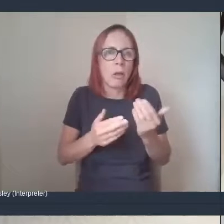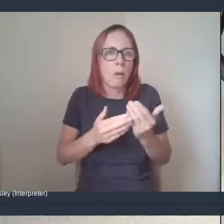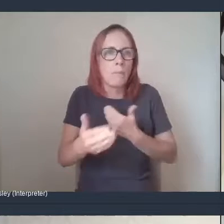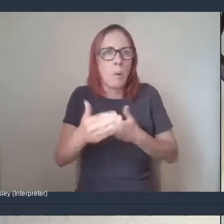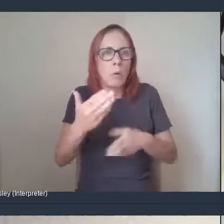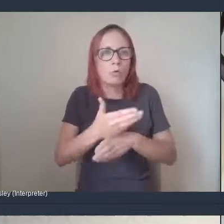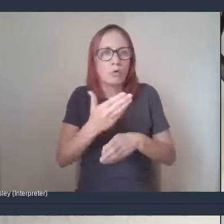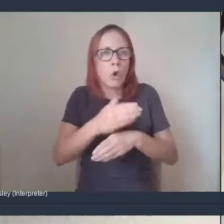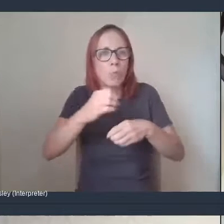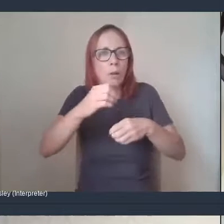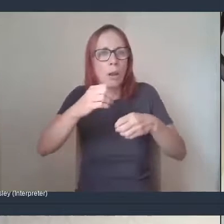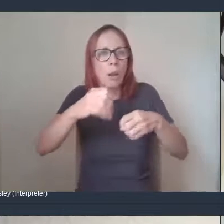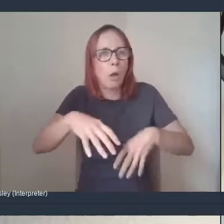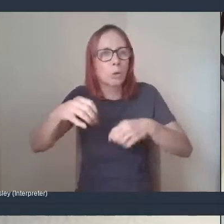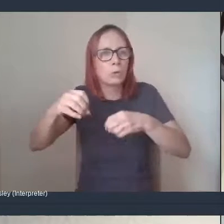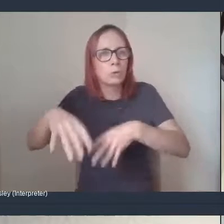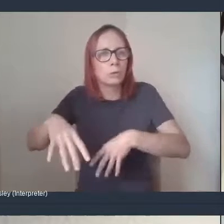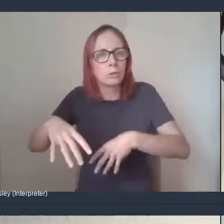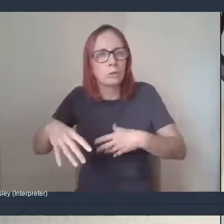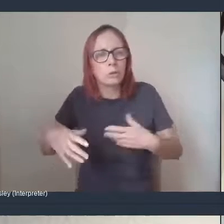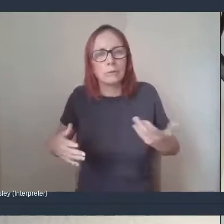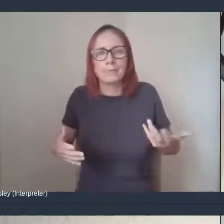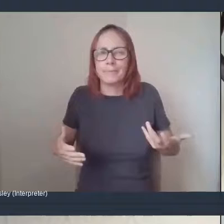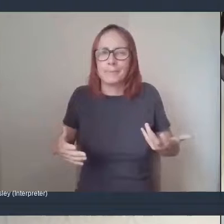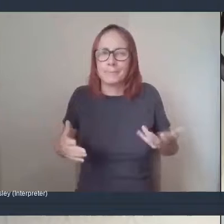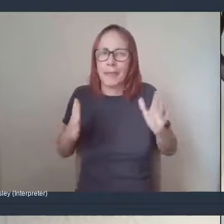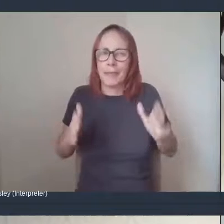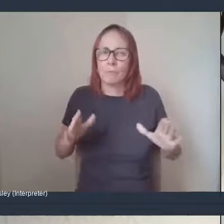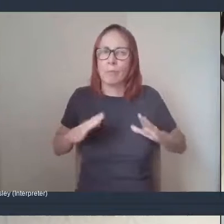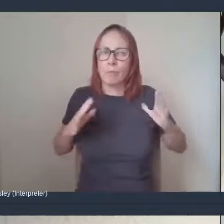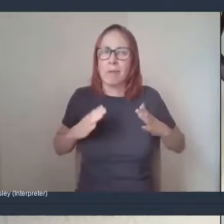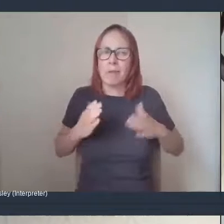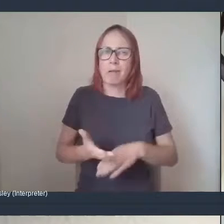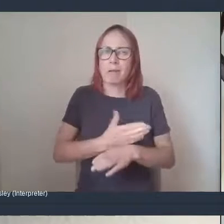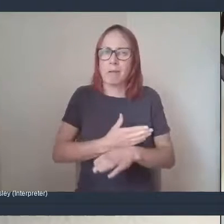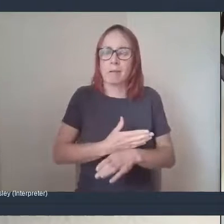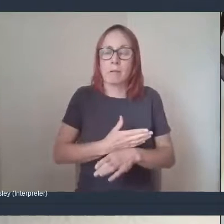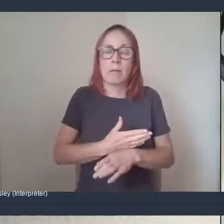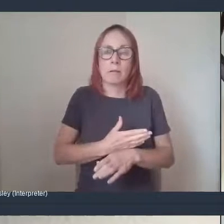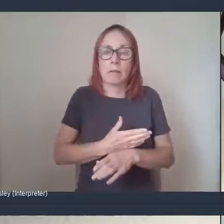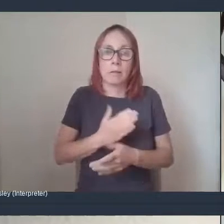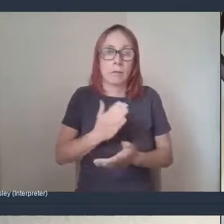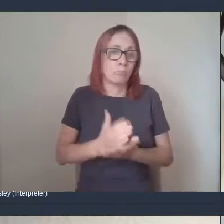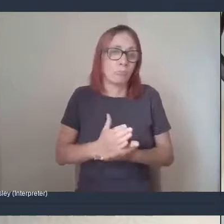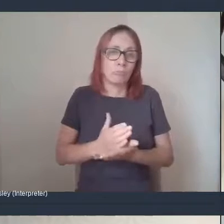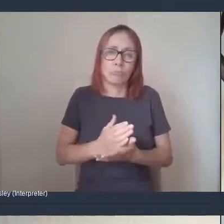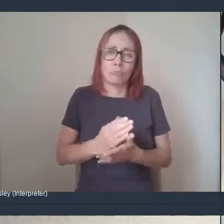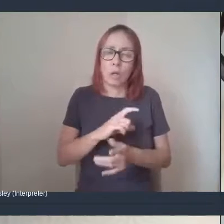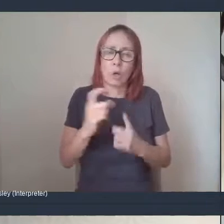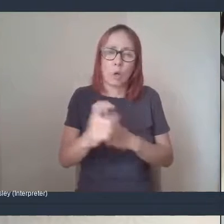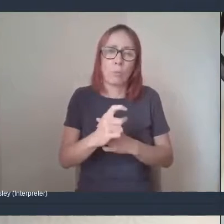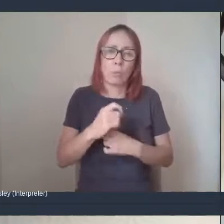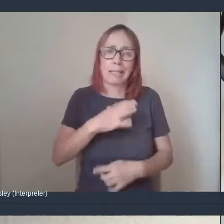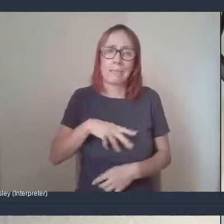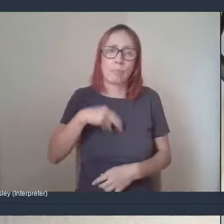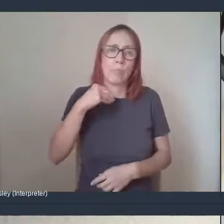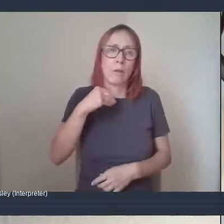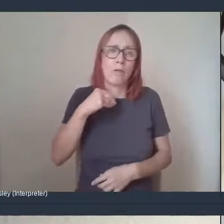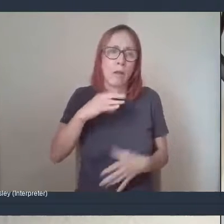So it's, it's just about being prepared. And what Gail said, the community spirit and things that we've kind of